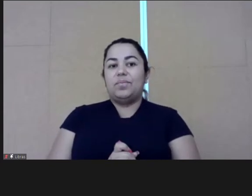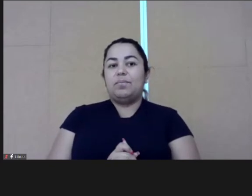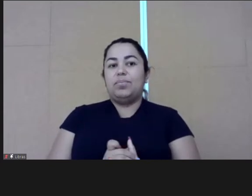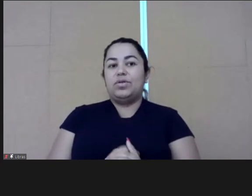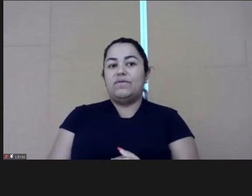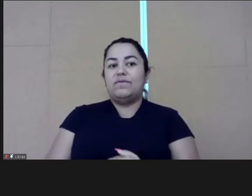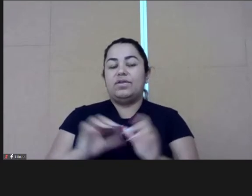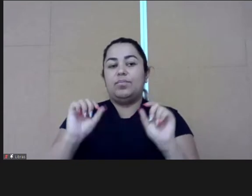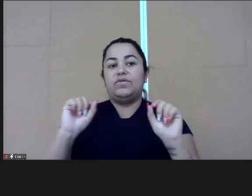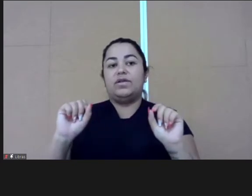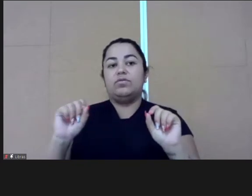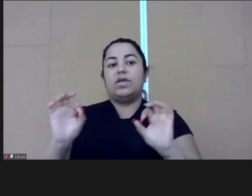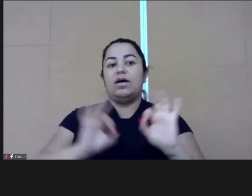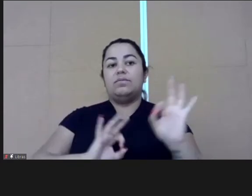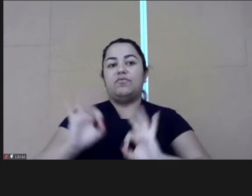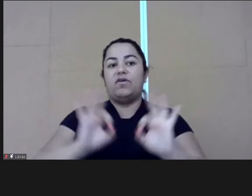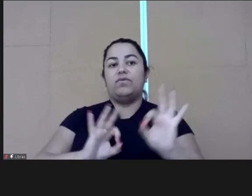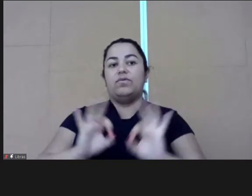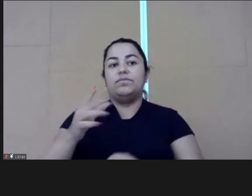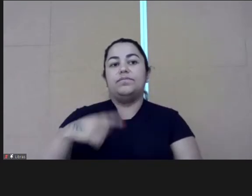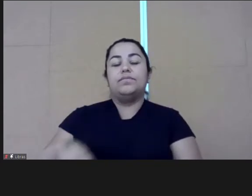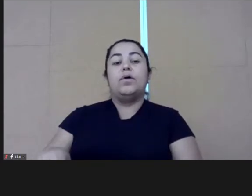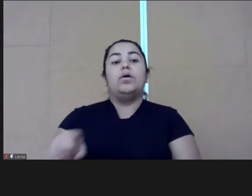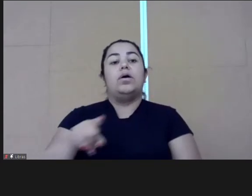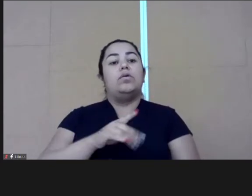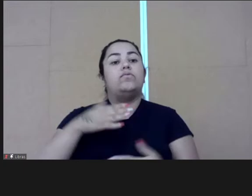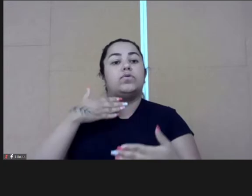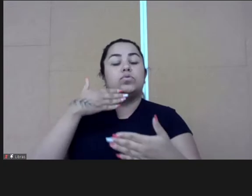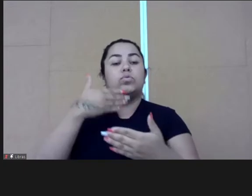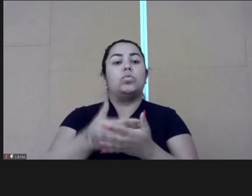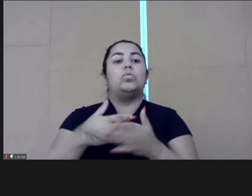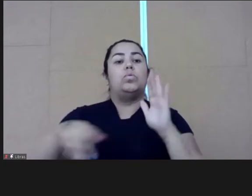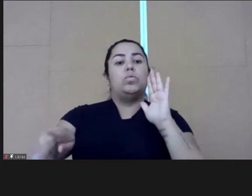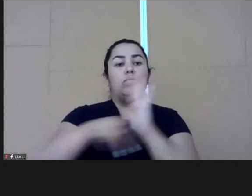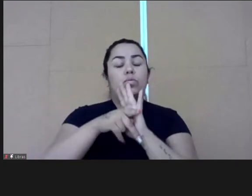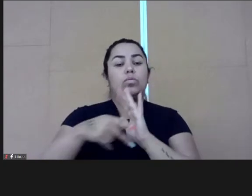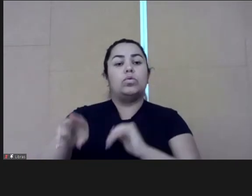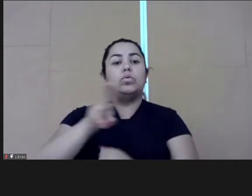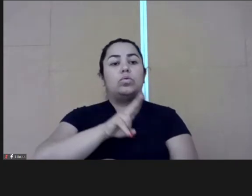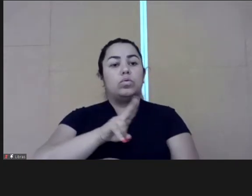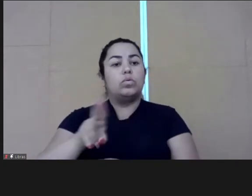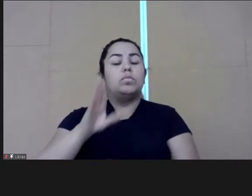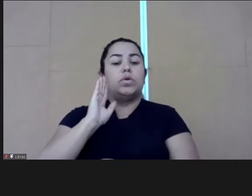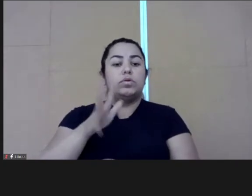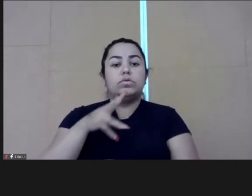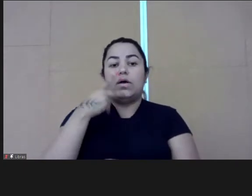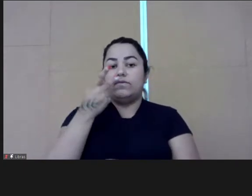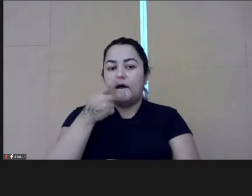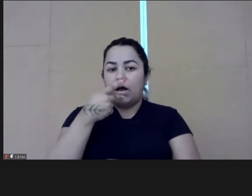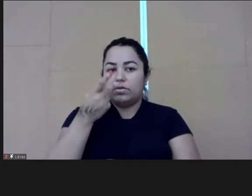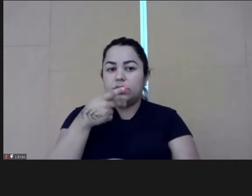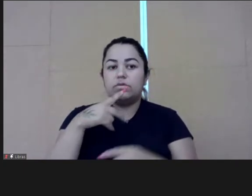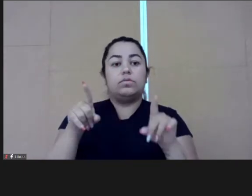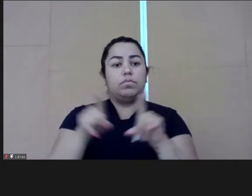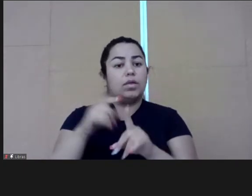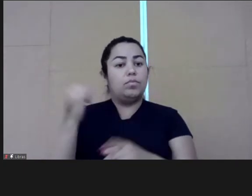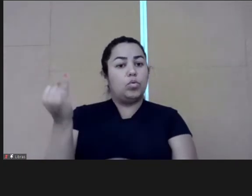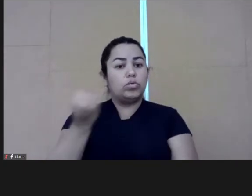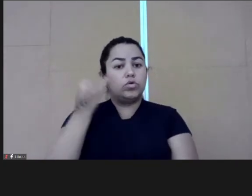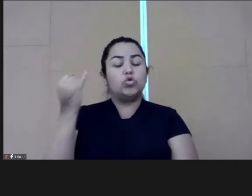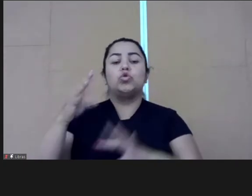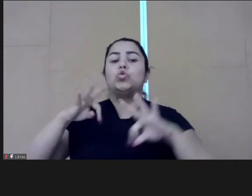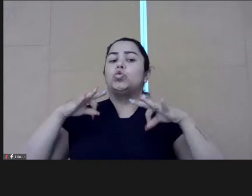as others said, we have organized this movement, people ahead, to